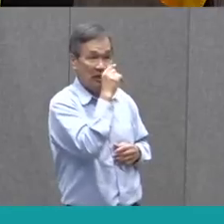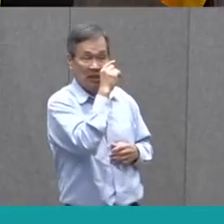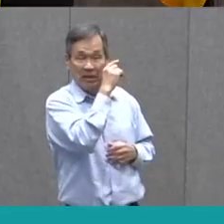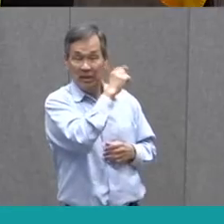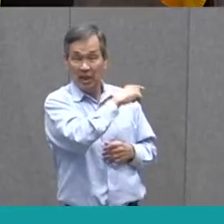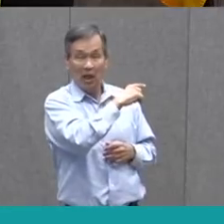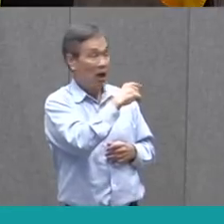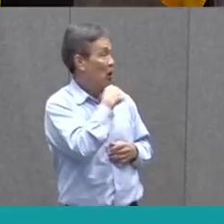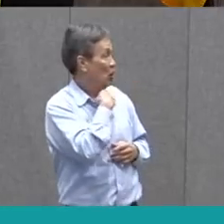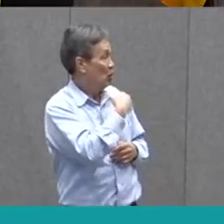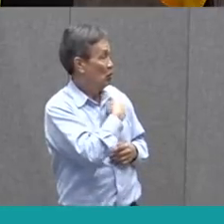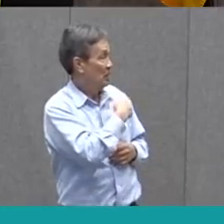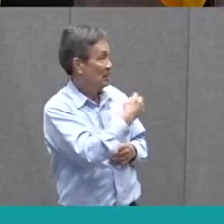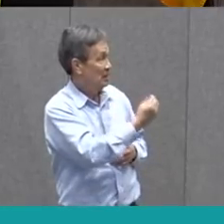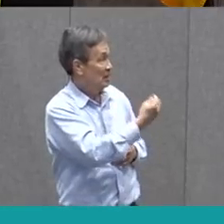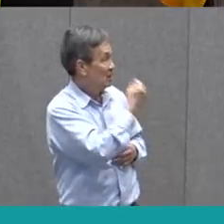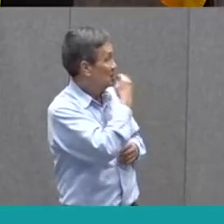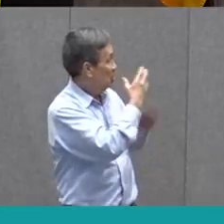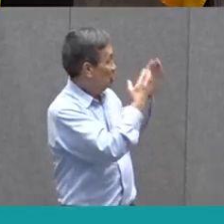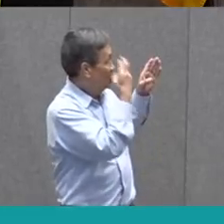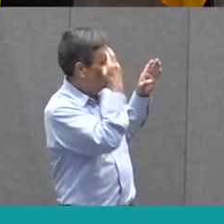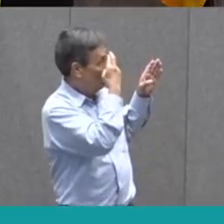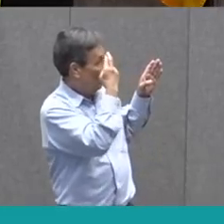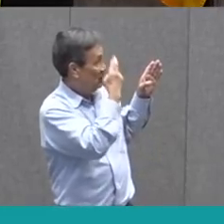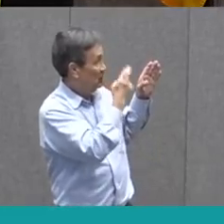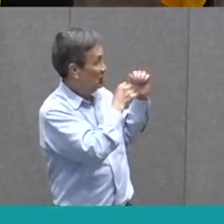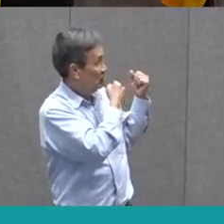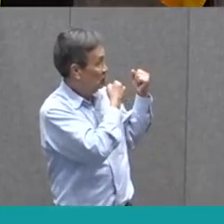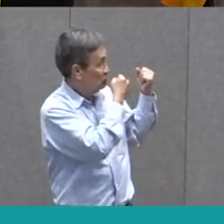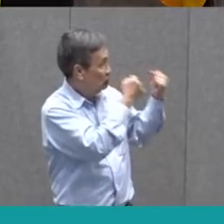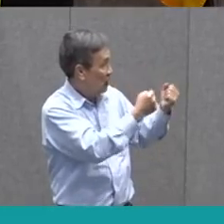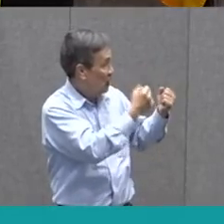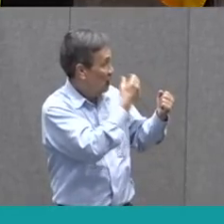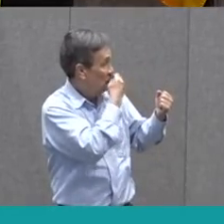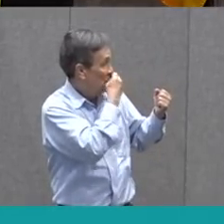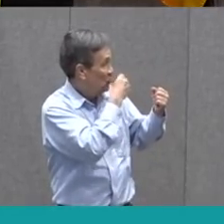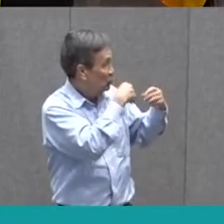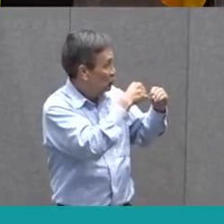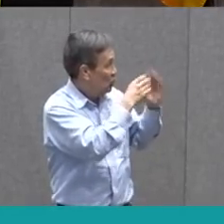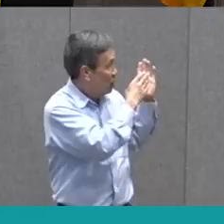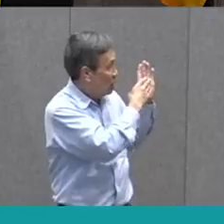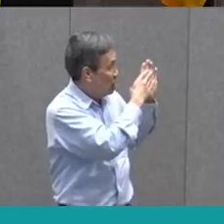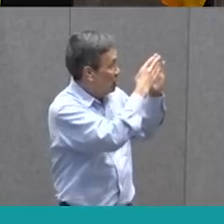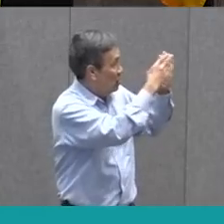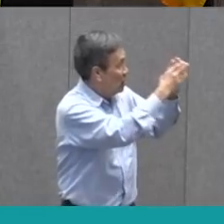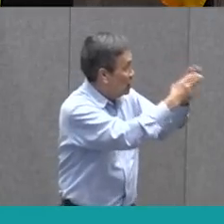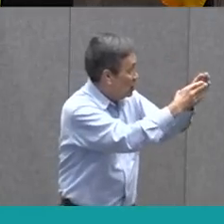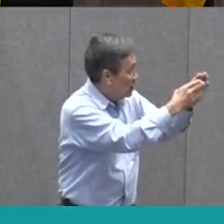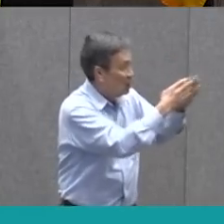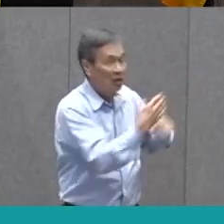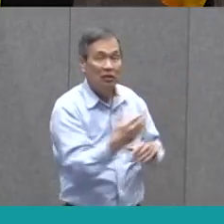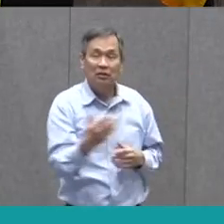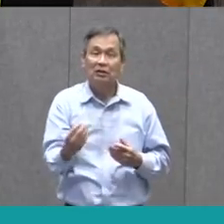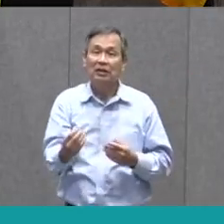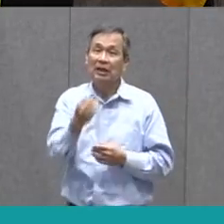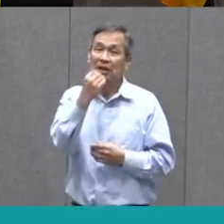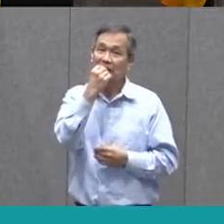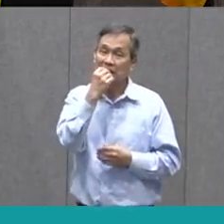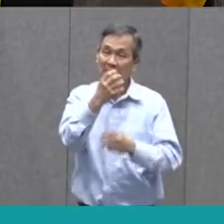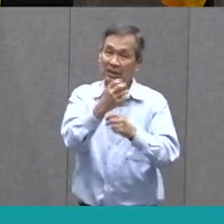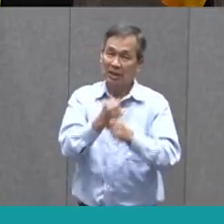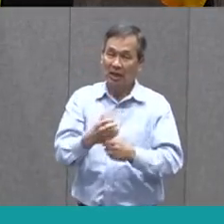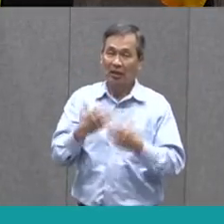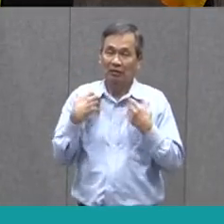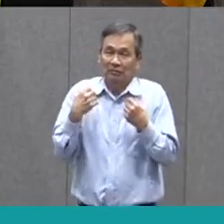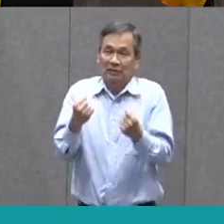We need to eat healthy food. So be sure you're eating lots of healthy fruits and vegetables at home while you're there. Because we need that to keep